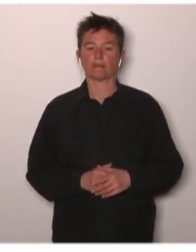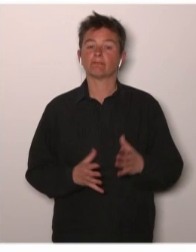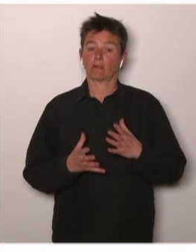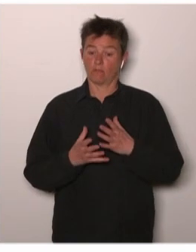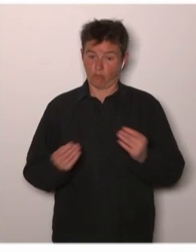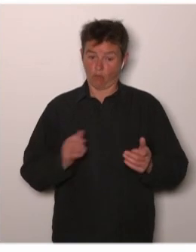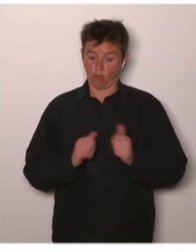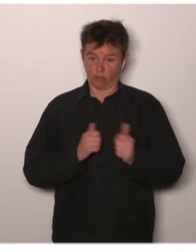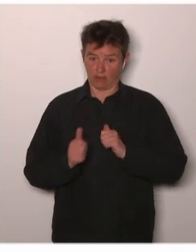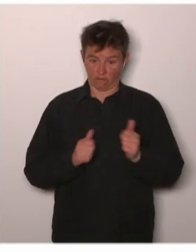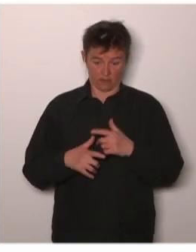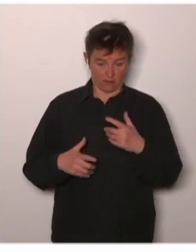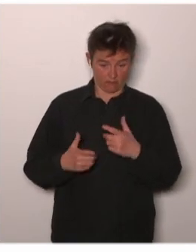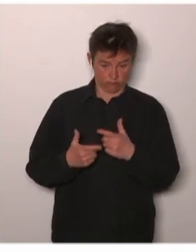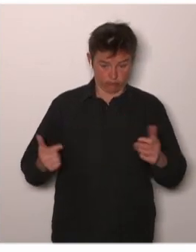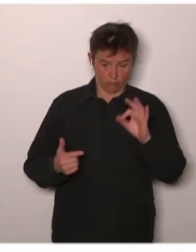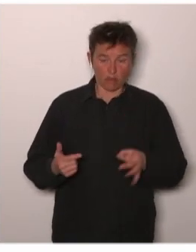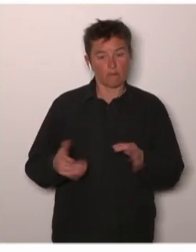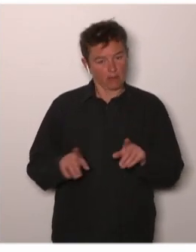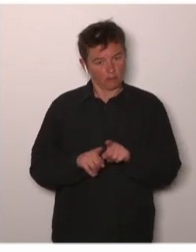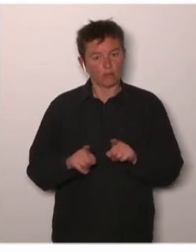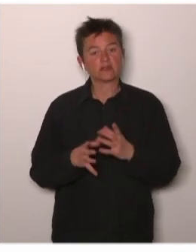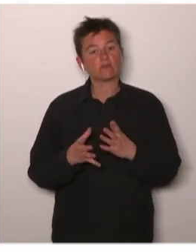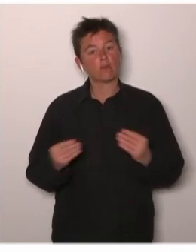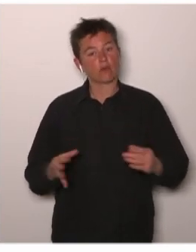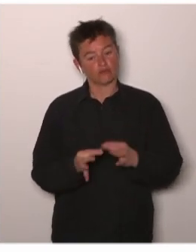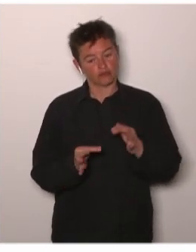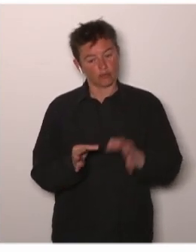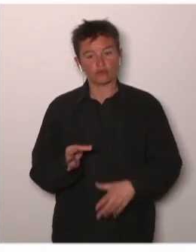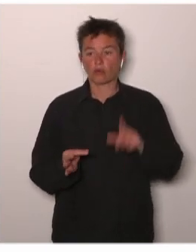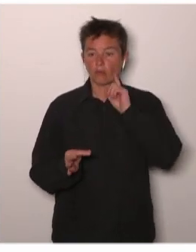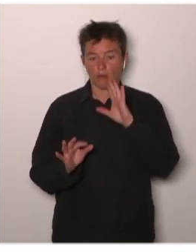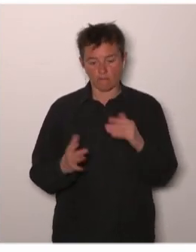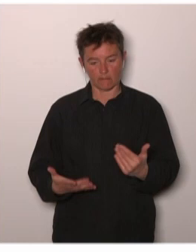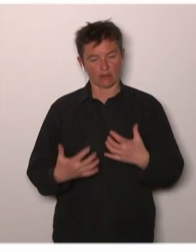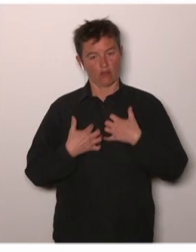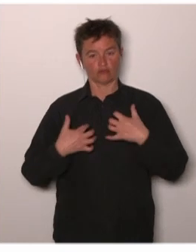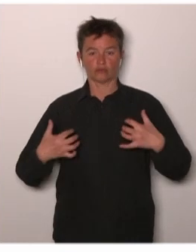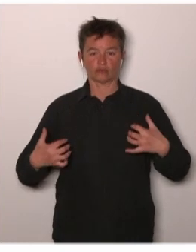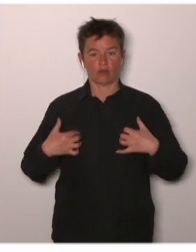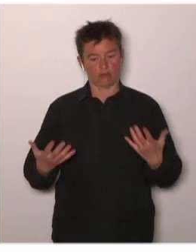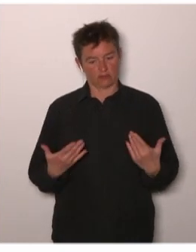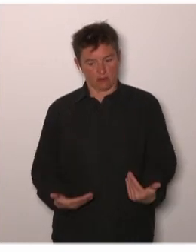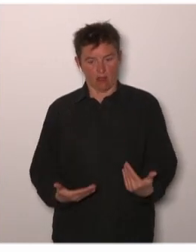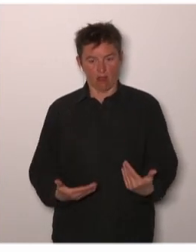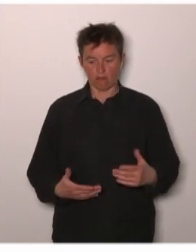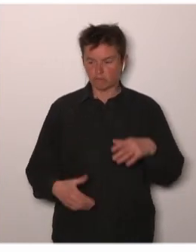many solutions. We are in the era of data science. We see artificial intelligence coming. We have new mechanisms to do